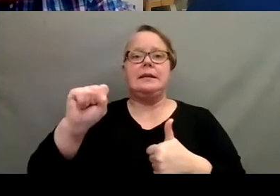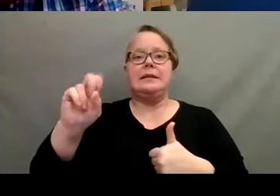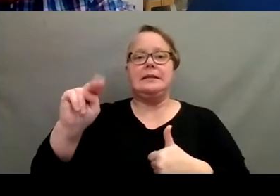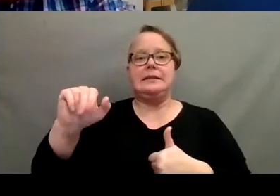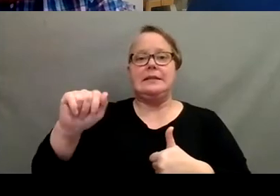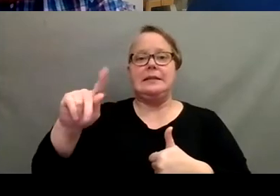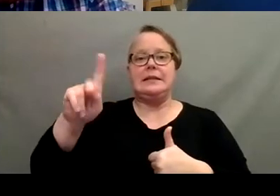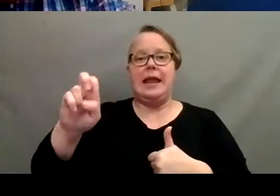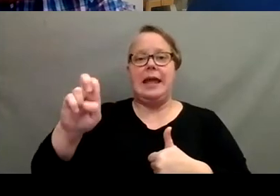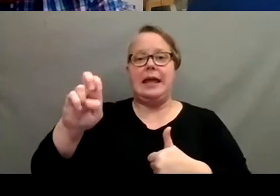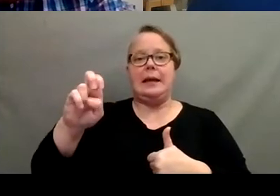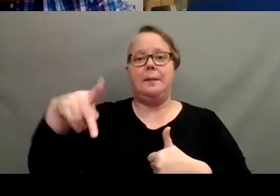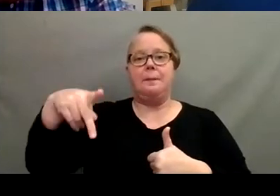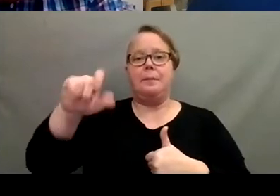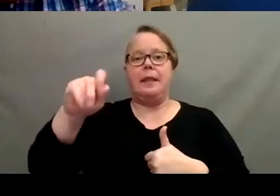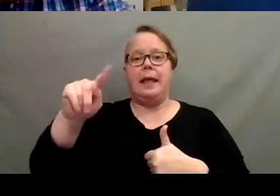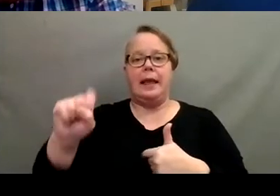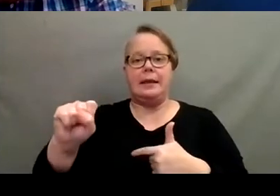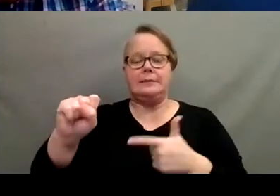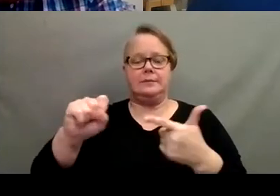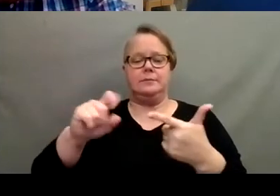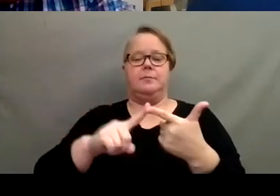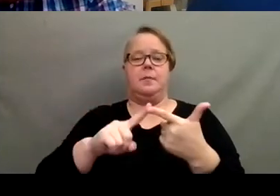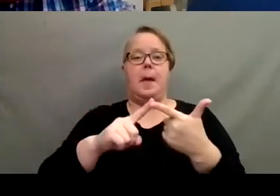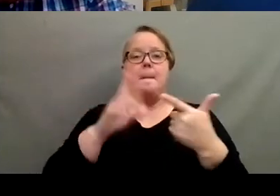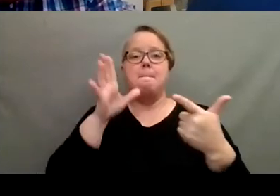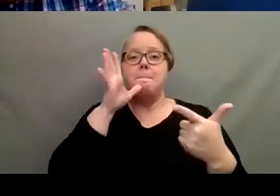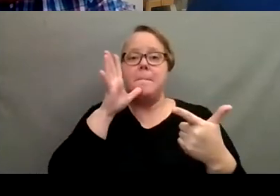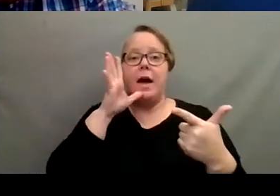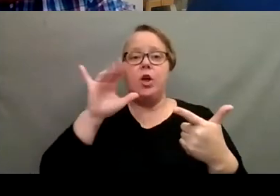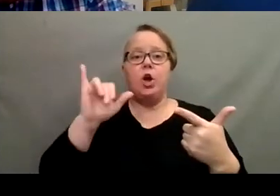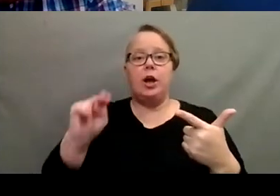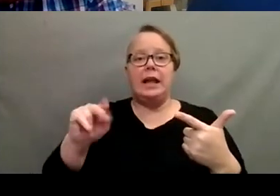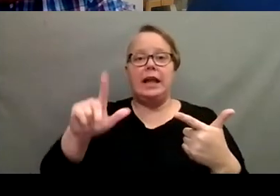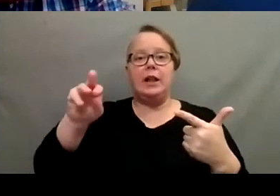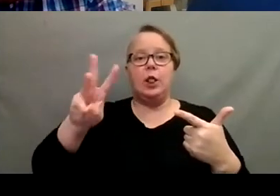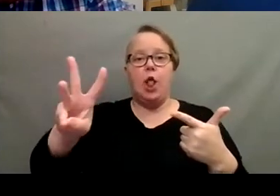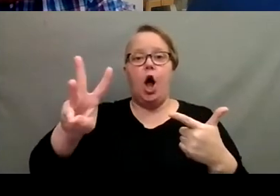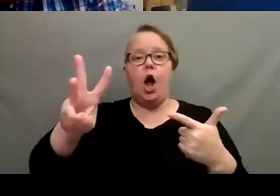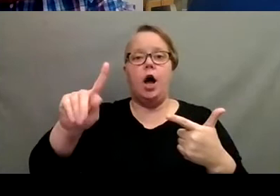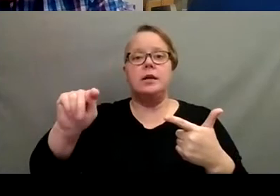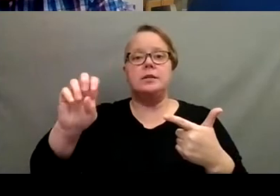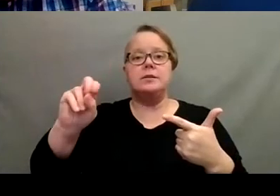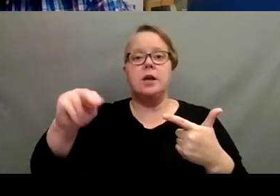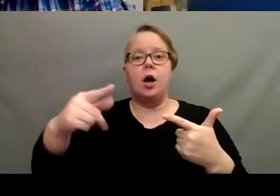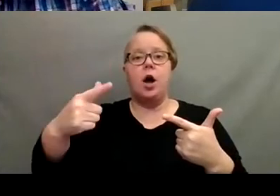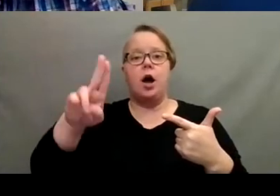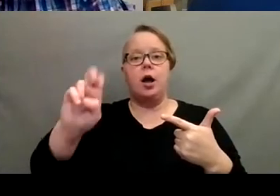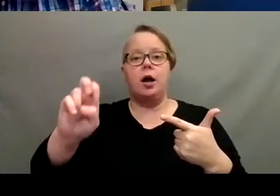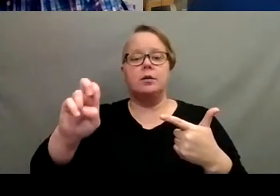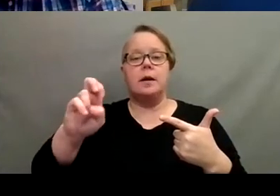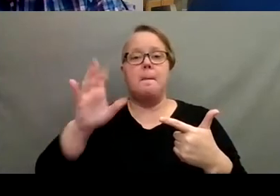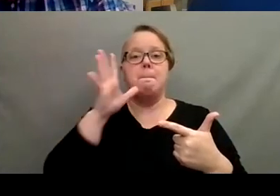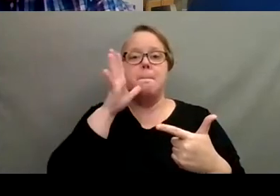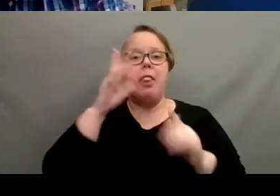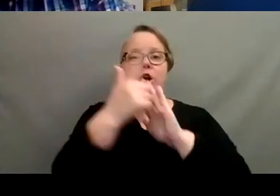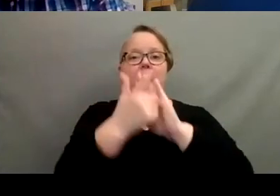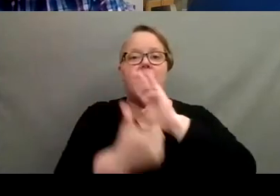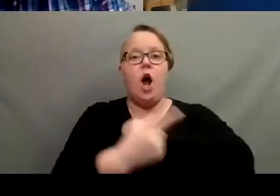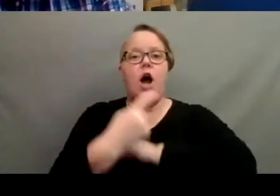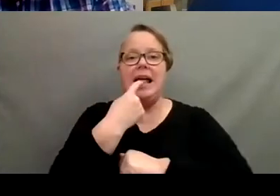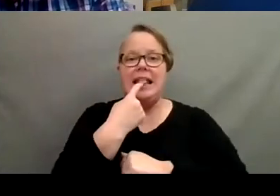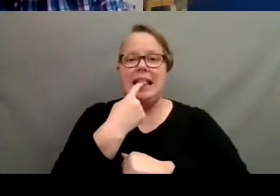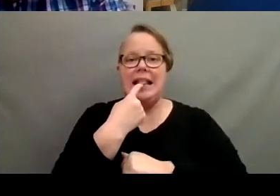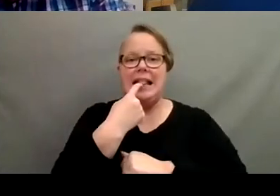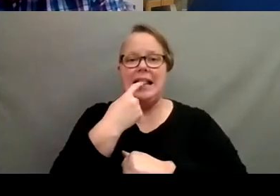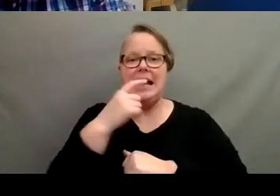or mother-in-law's tongue. You could drop a bomb on that baby and it would still, still go. I love that guy. Very